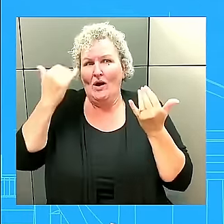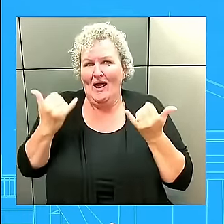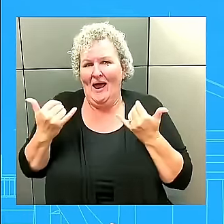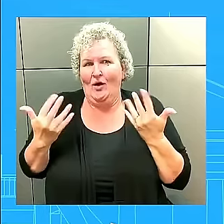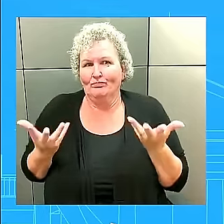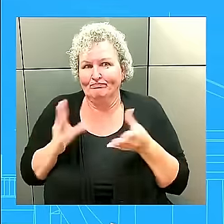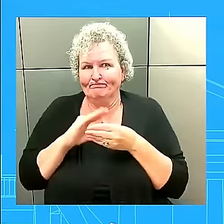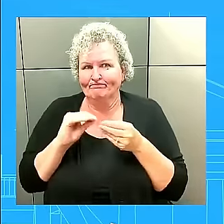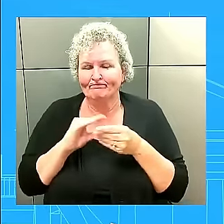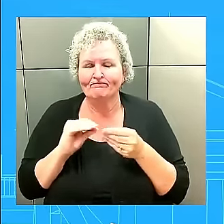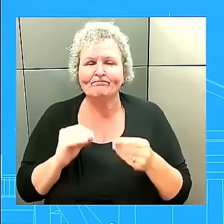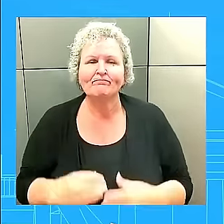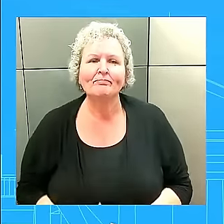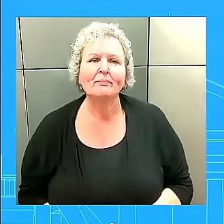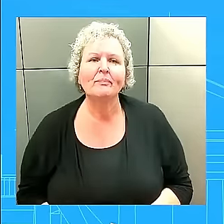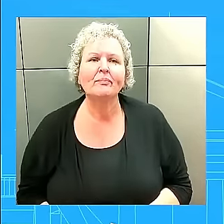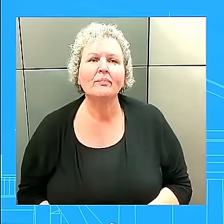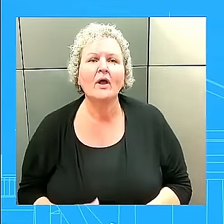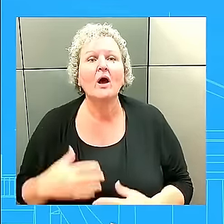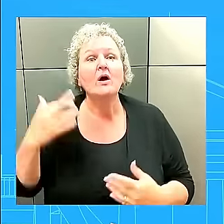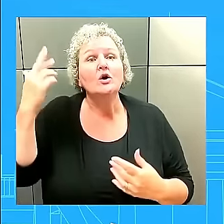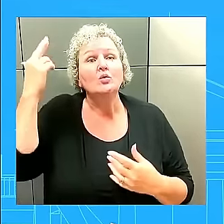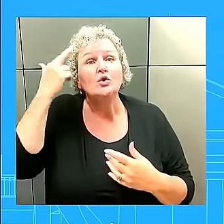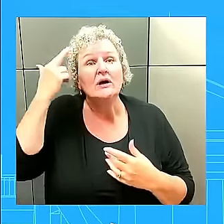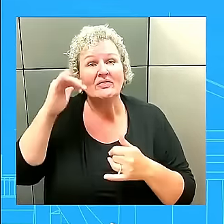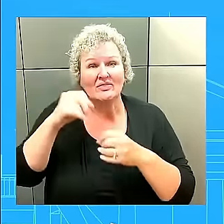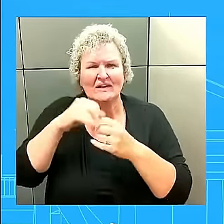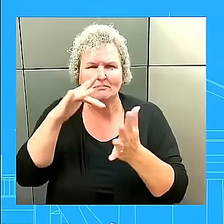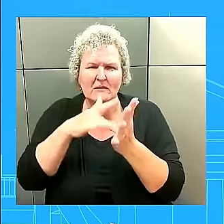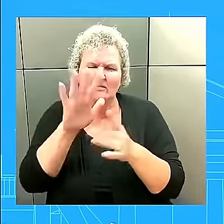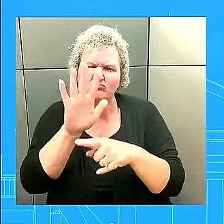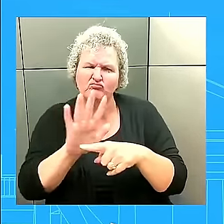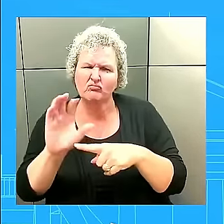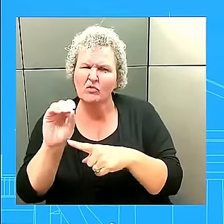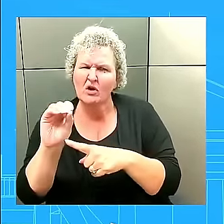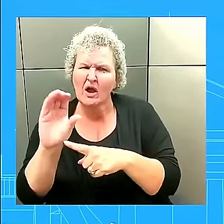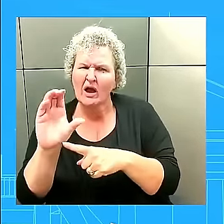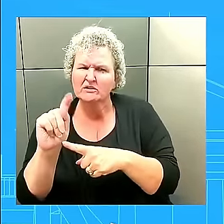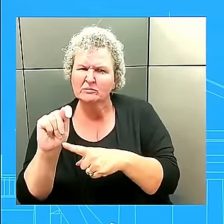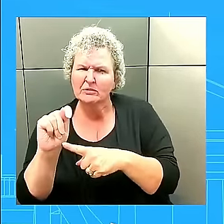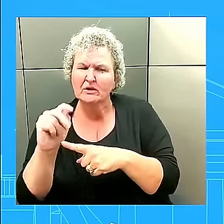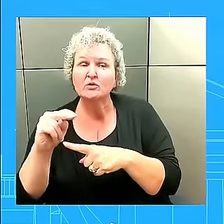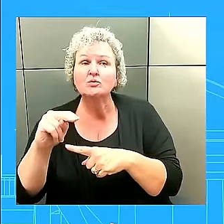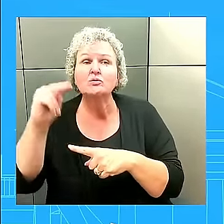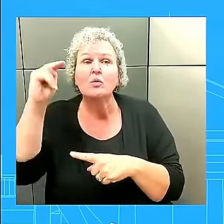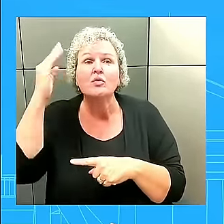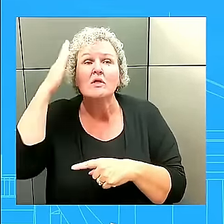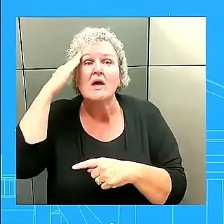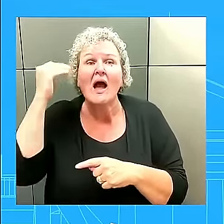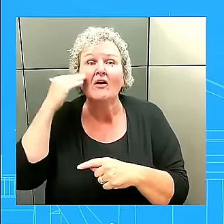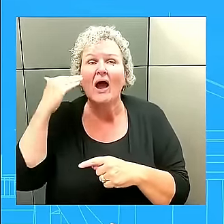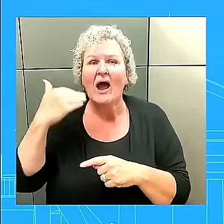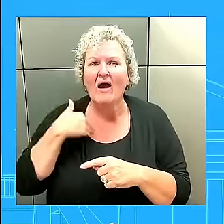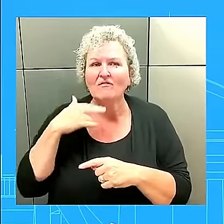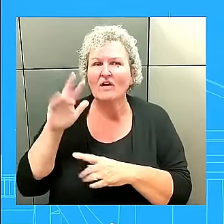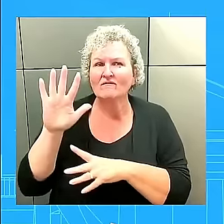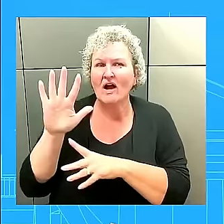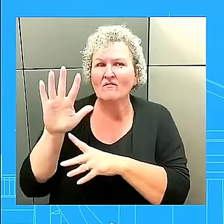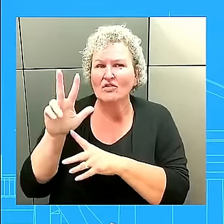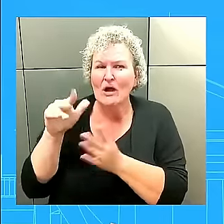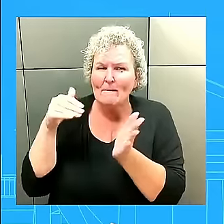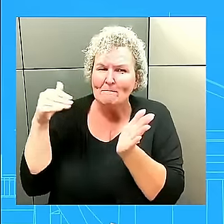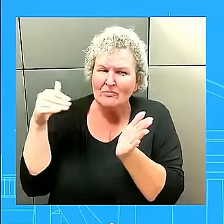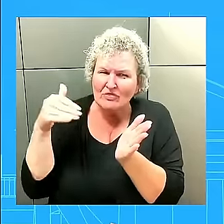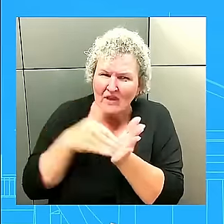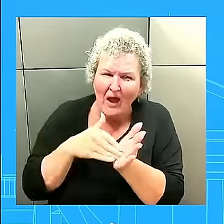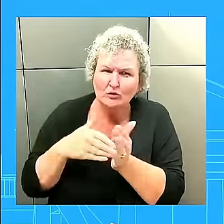early to mid-October, North Korea moved at least 3,000 soldiers into Eastern Russia. We assessed that these